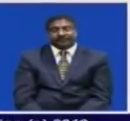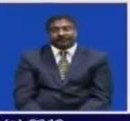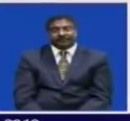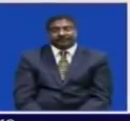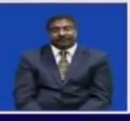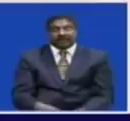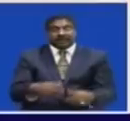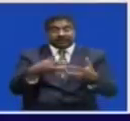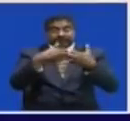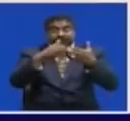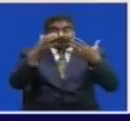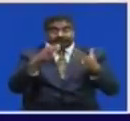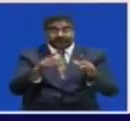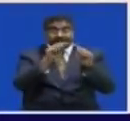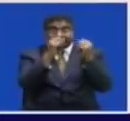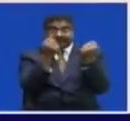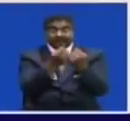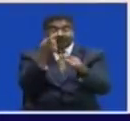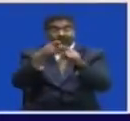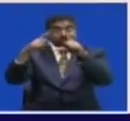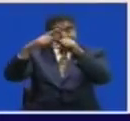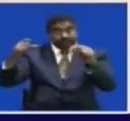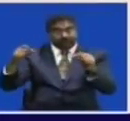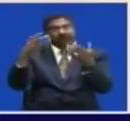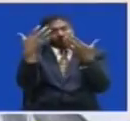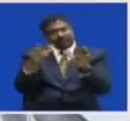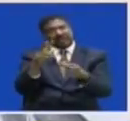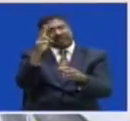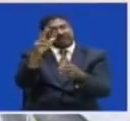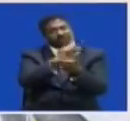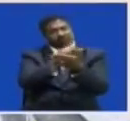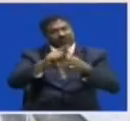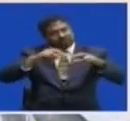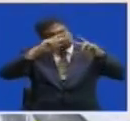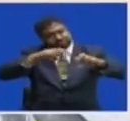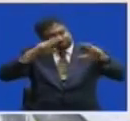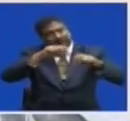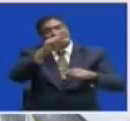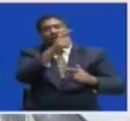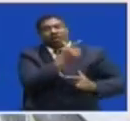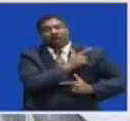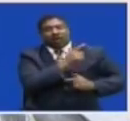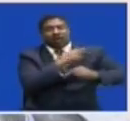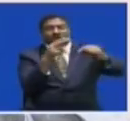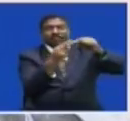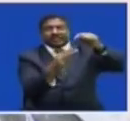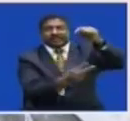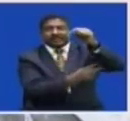A Team Of Engineers From Japan Completes A Three Week Feasibility Study Of Luangwa Bridge In Eastern Province